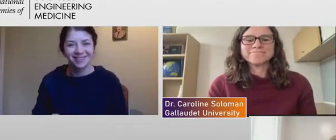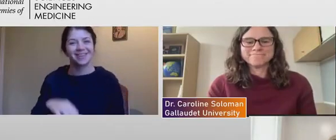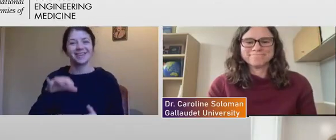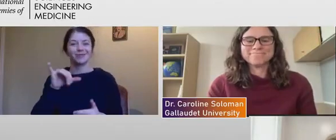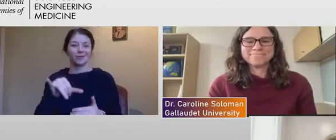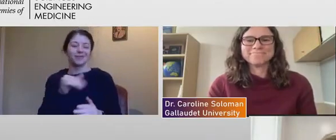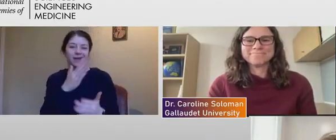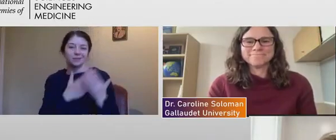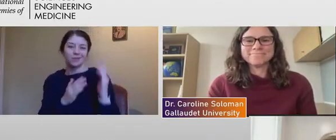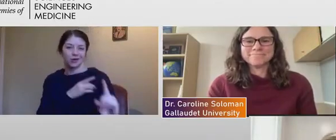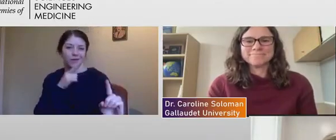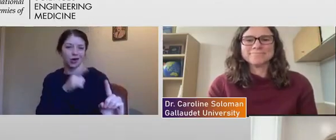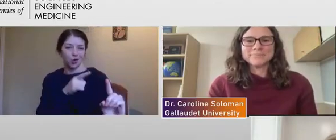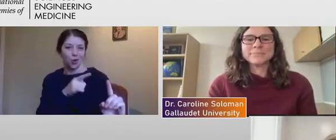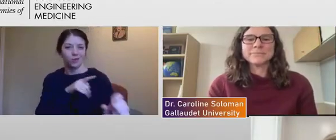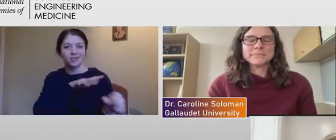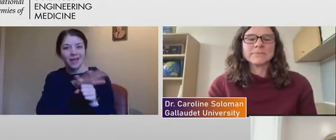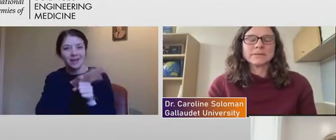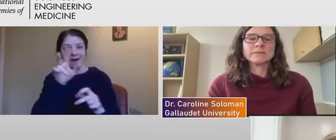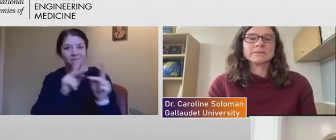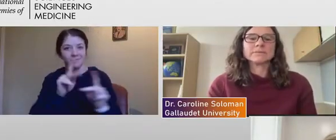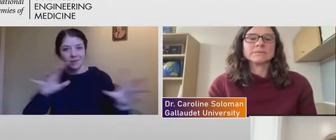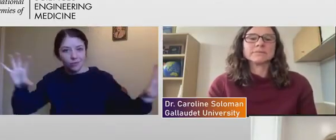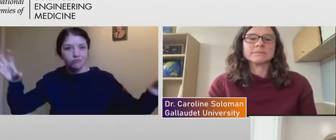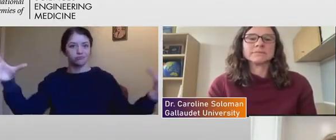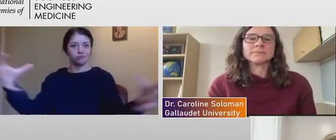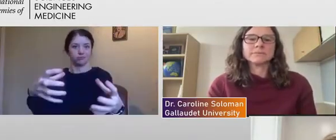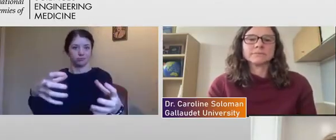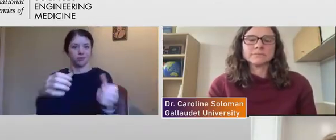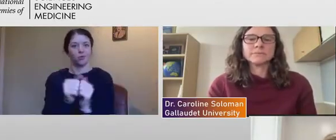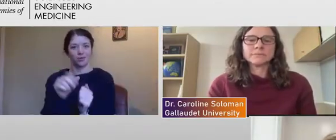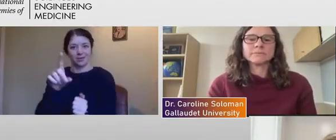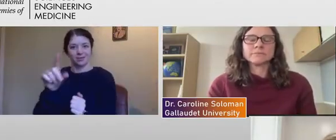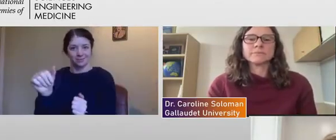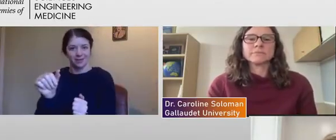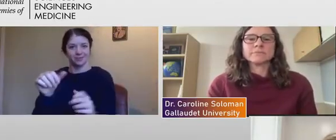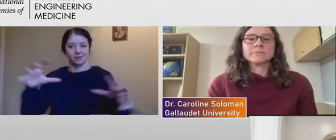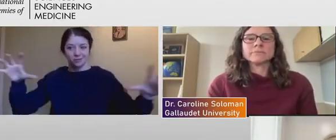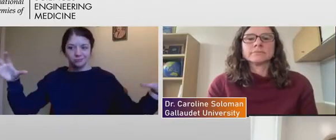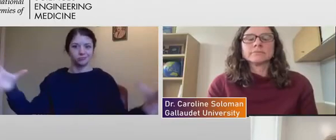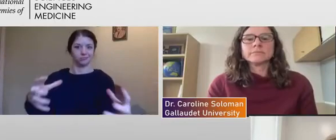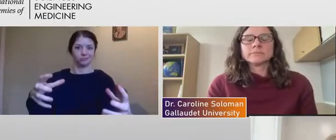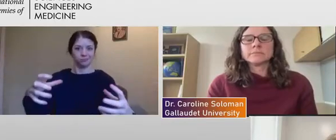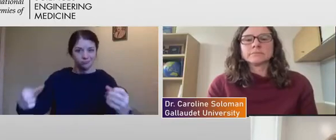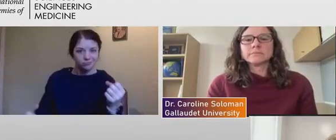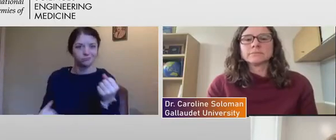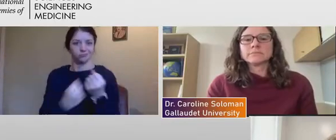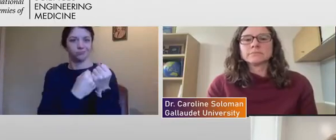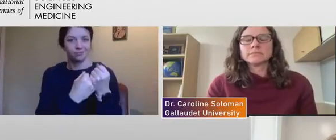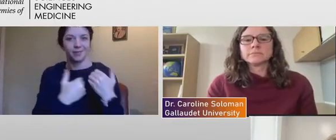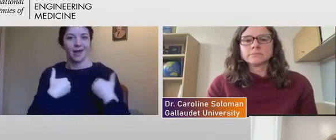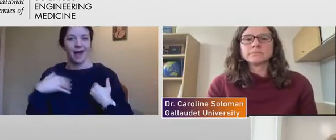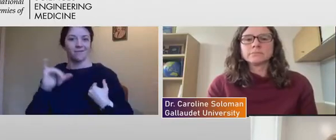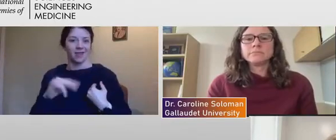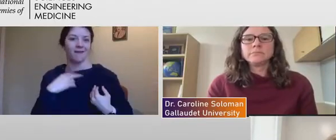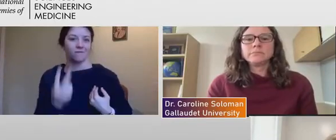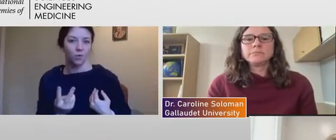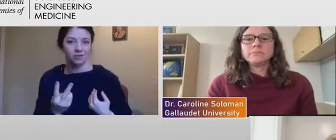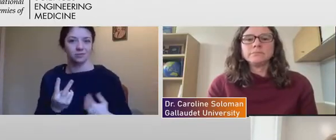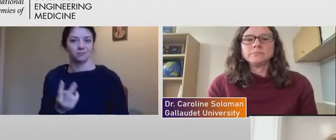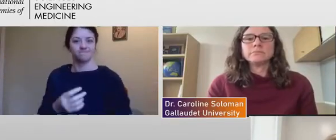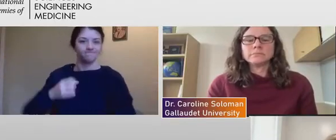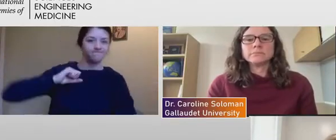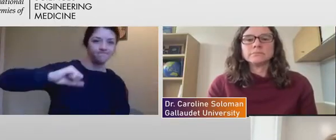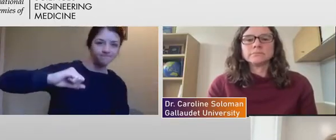is to get enough people with disabilities involved to be able to then have that voice. And my approach has always been